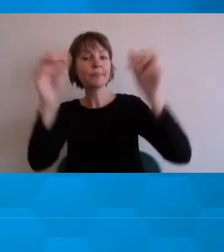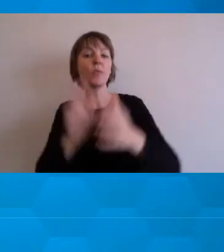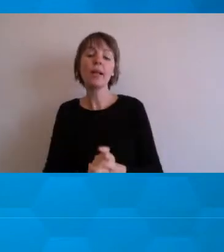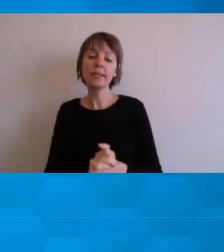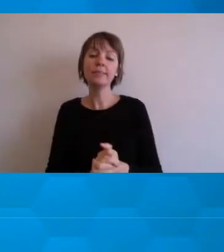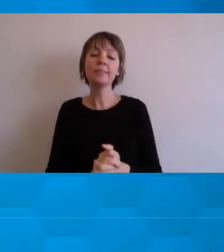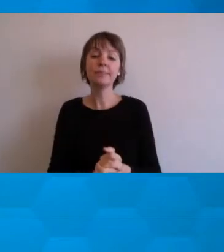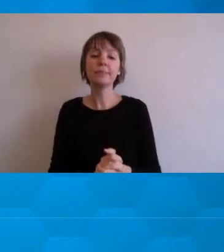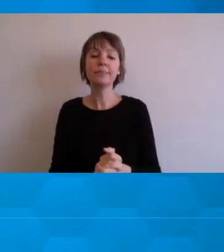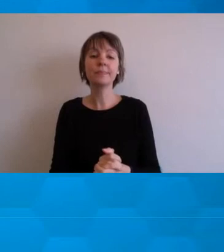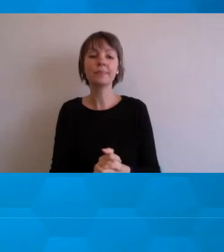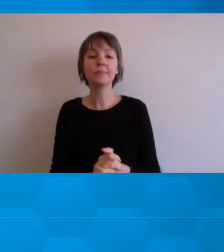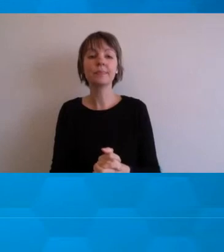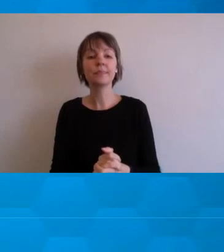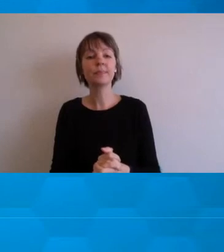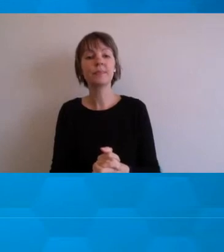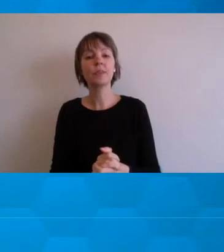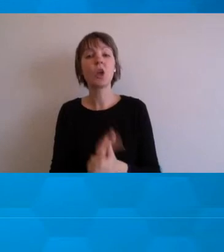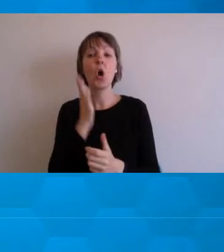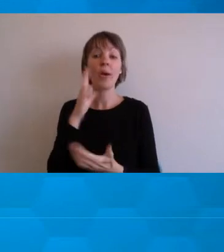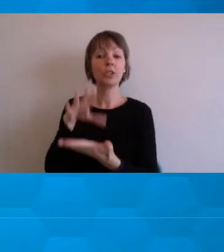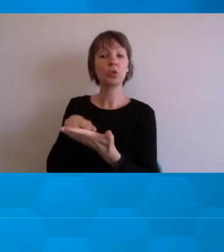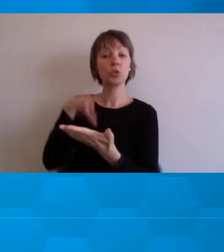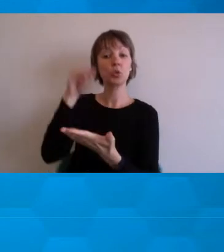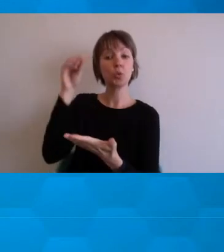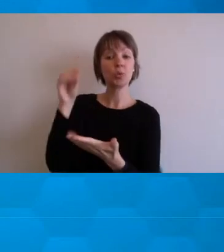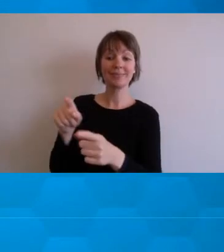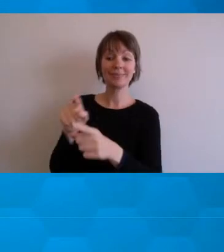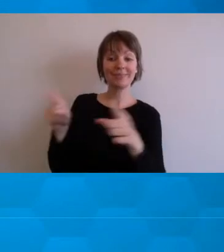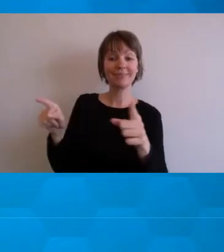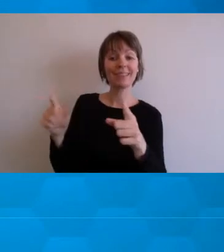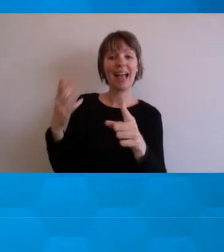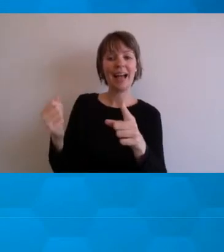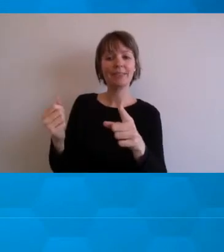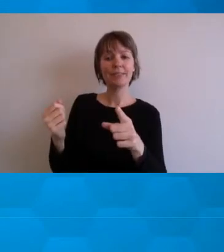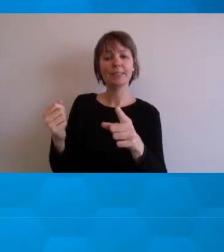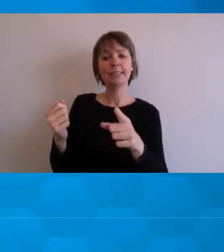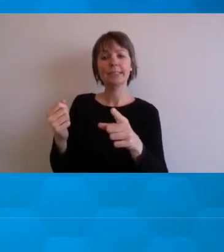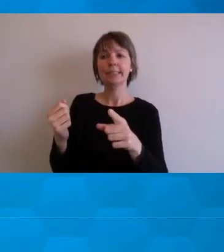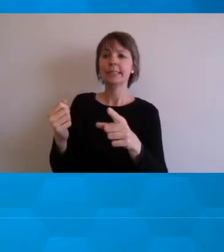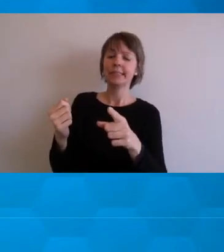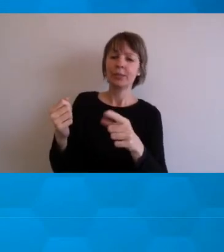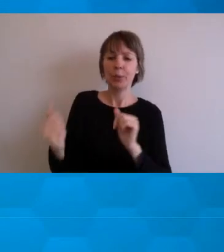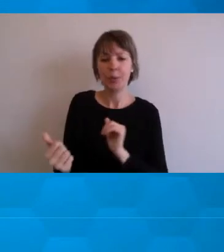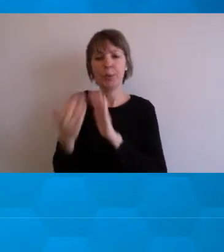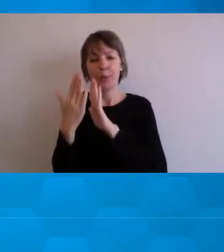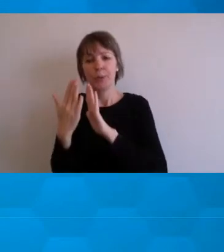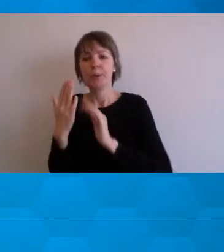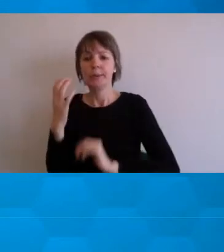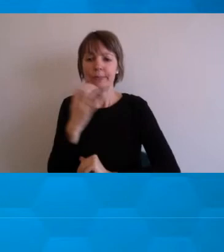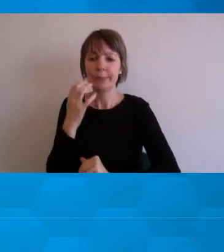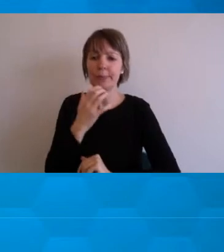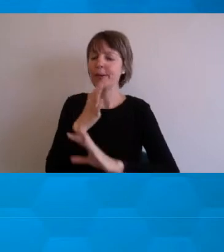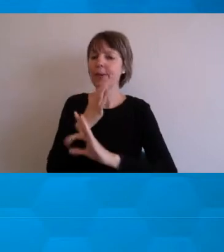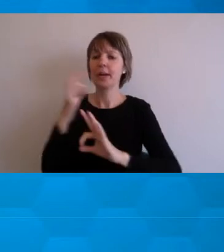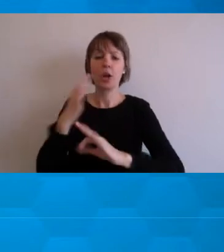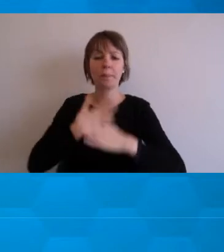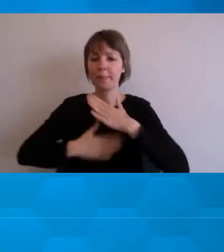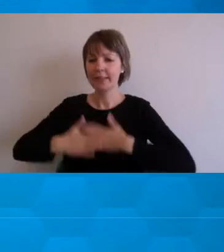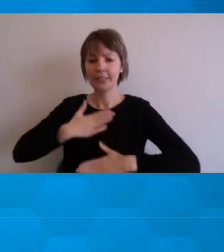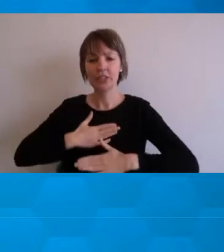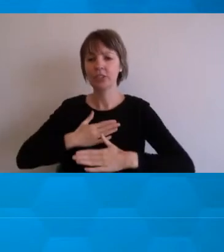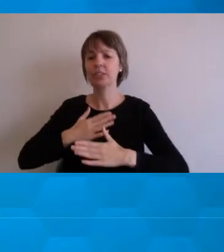are perhaps experiencing a mental health challenge or who are not managing with the pressure of the term.